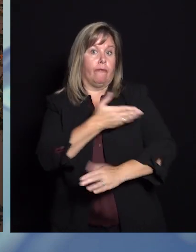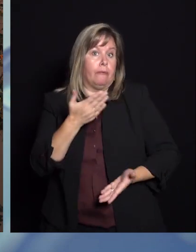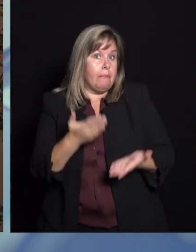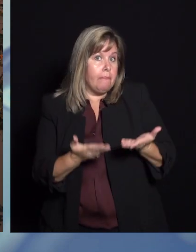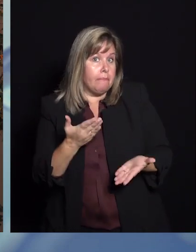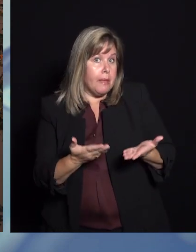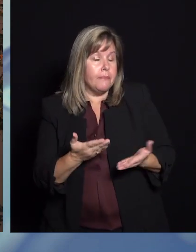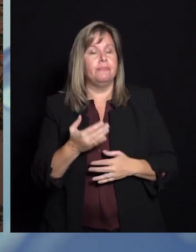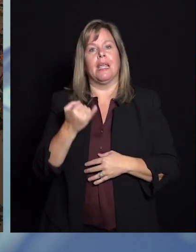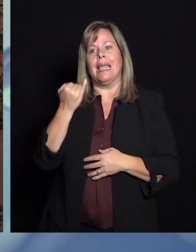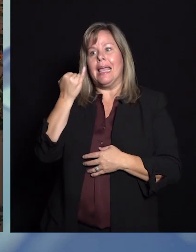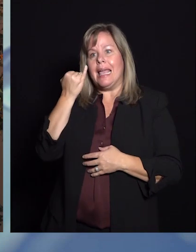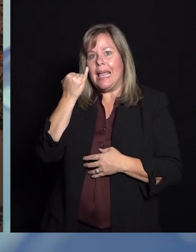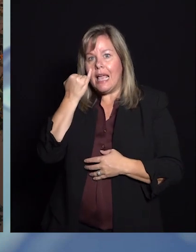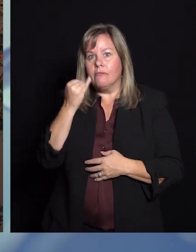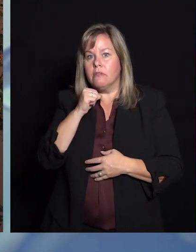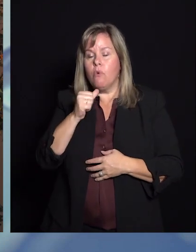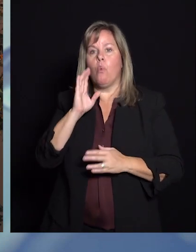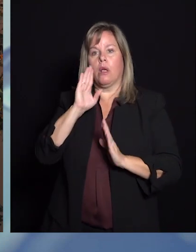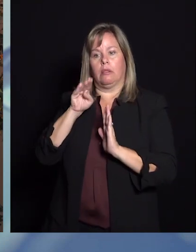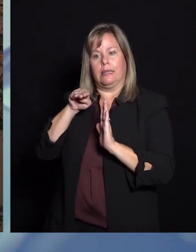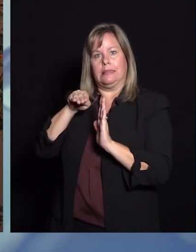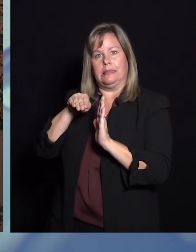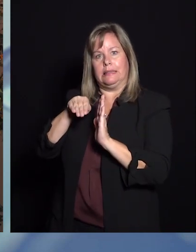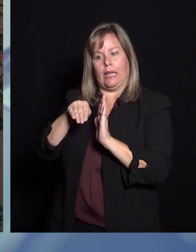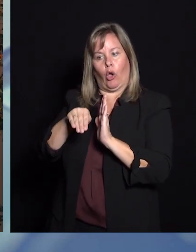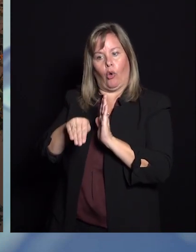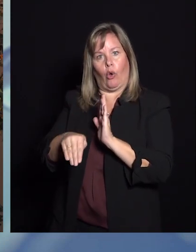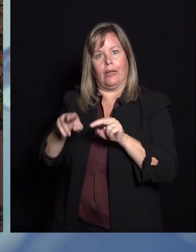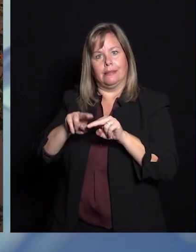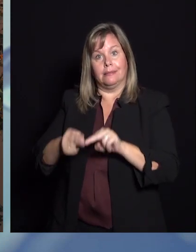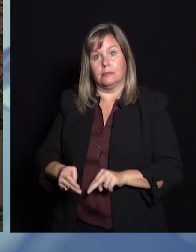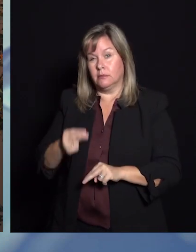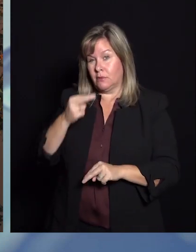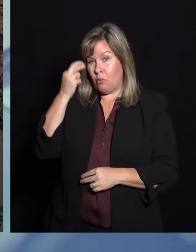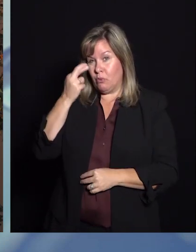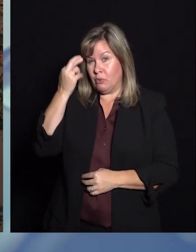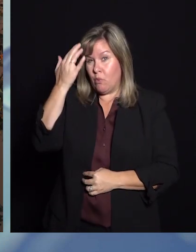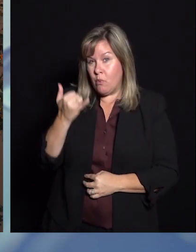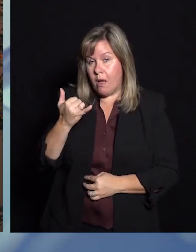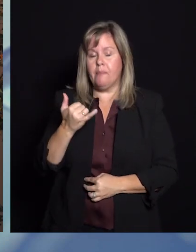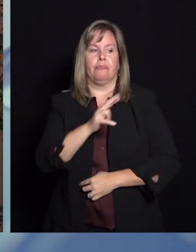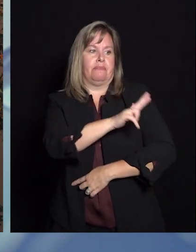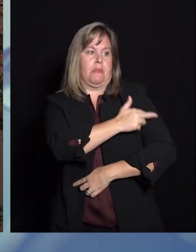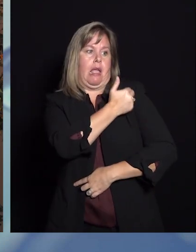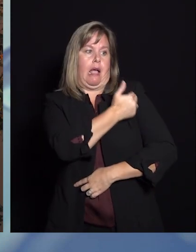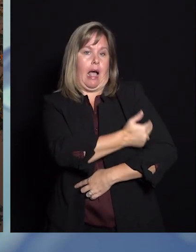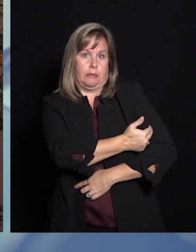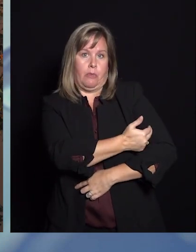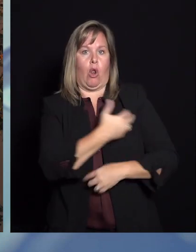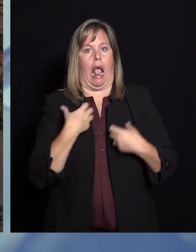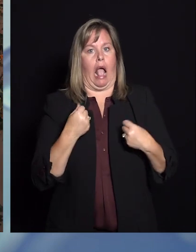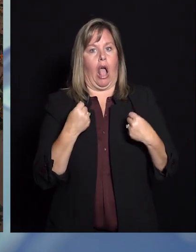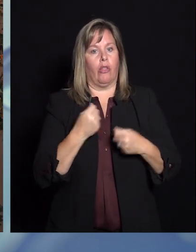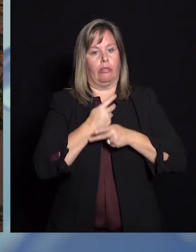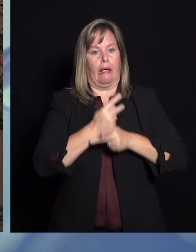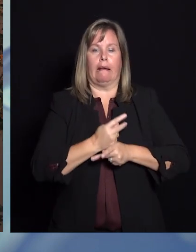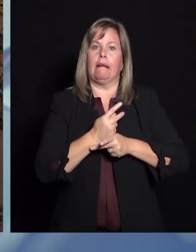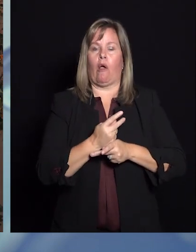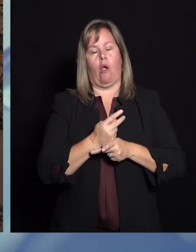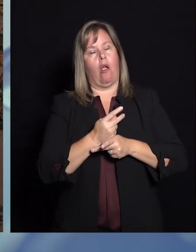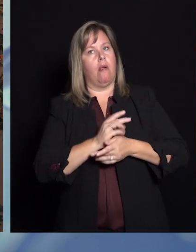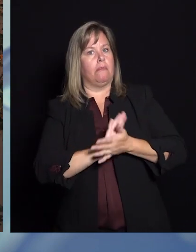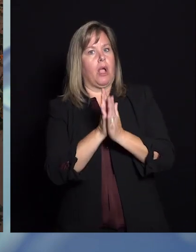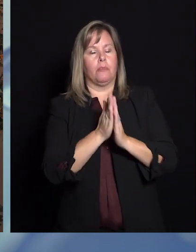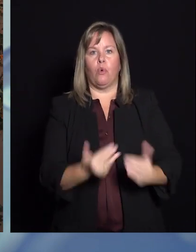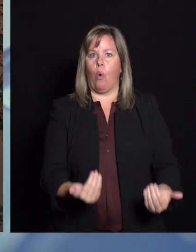However, they may also decrease. And the reason that would happen is if our hospitals and our health care system become overwhelmed